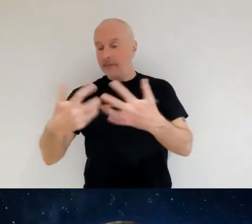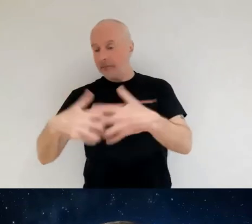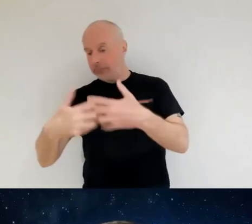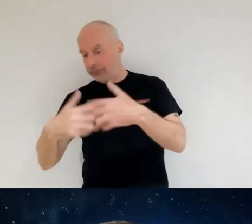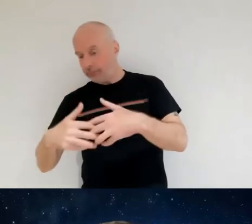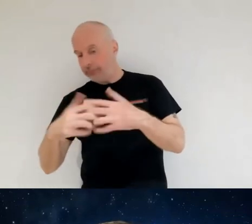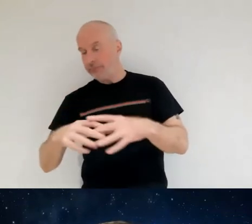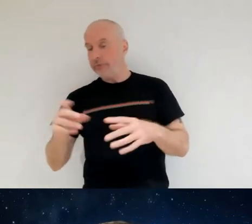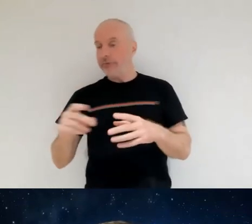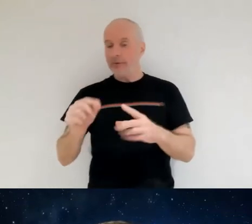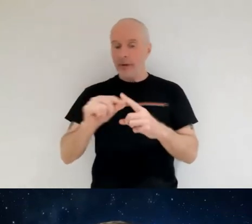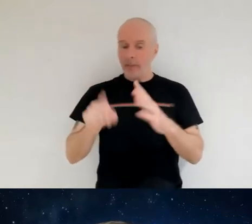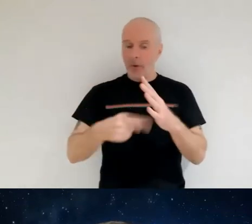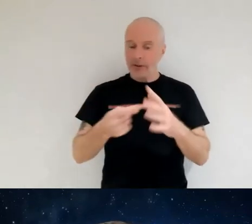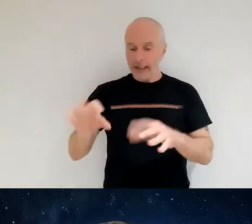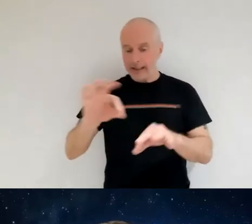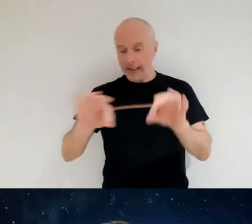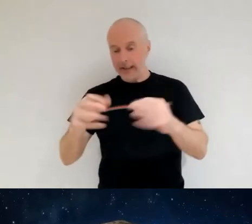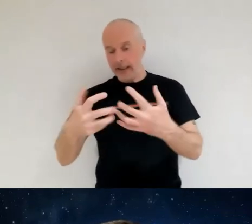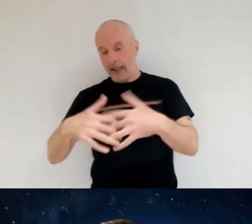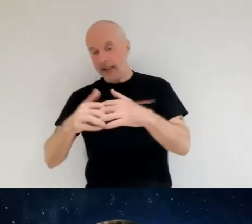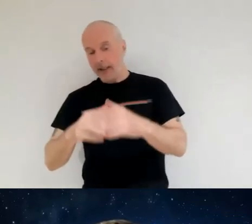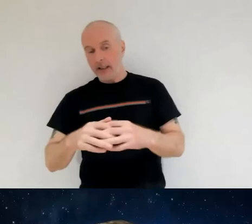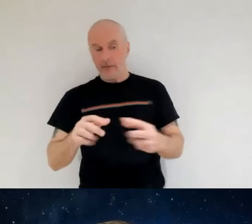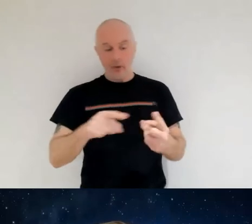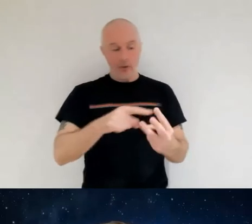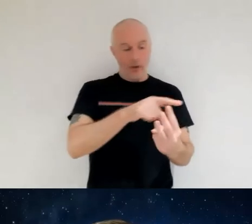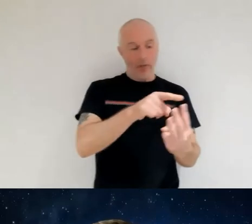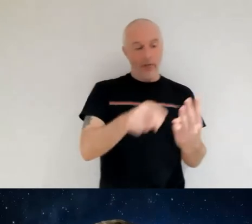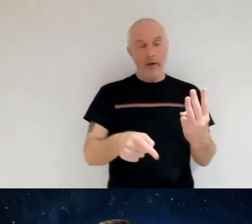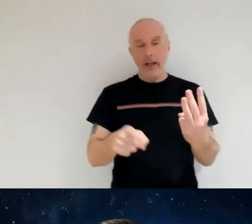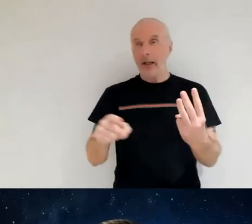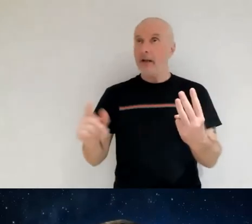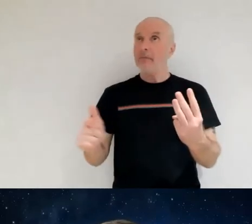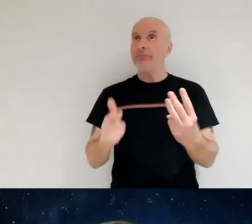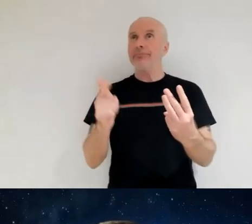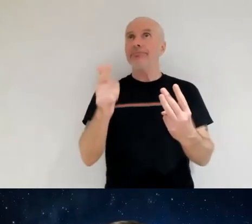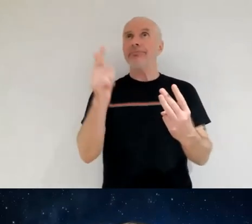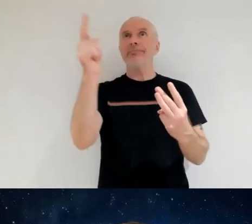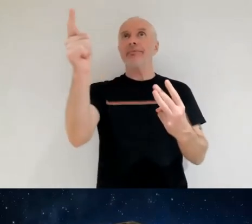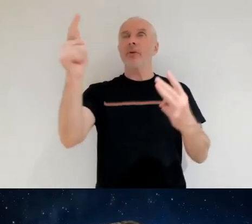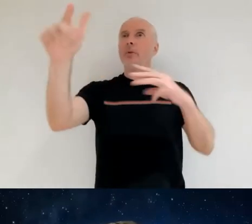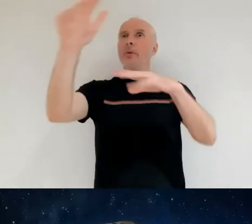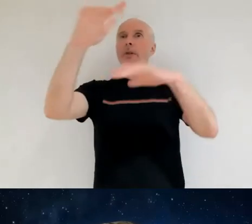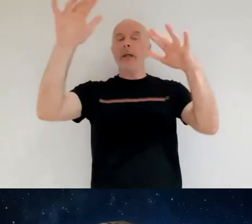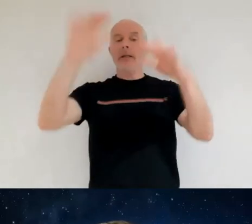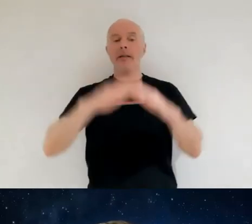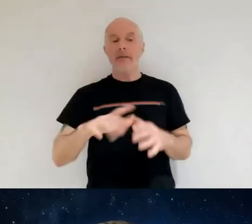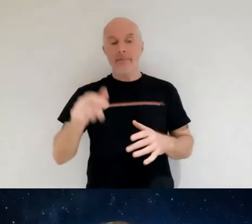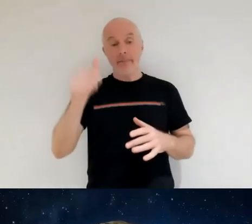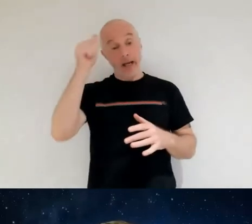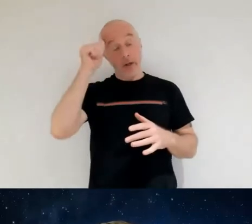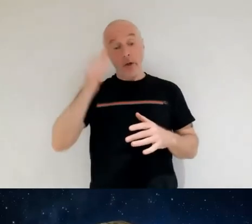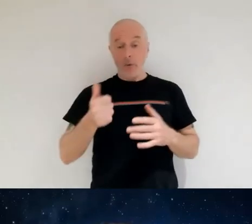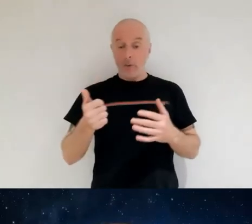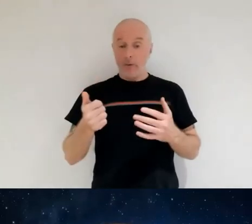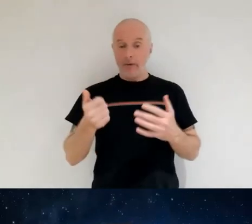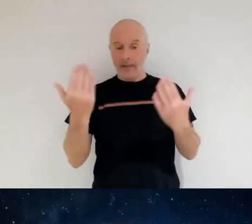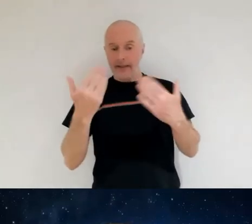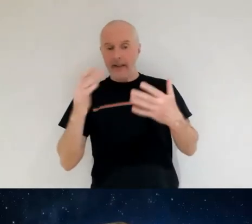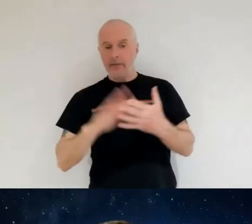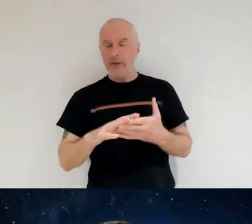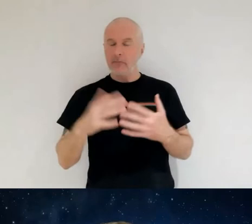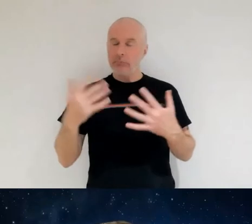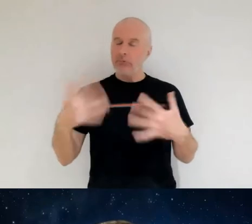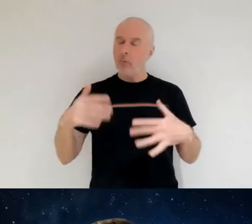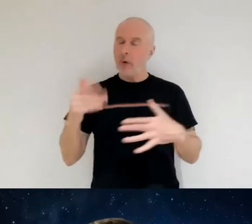all three of those missions uh so with no further ado i'm going to hand you over to sophie i know we're in for a fabulous talk this evening if you aren't aware